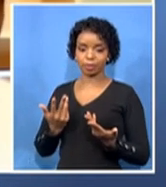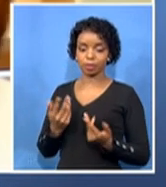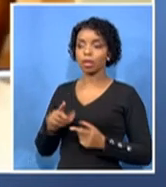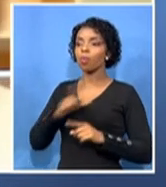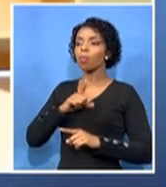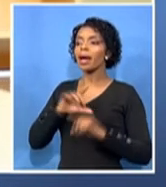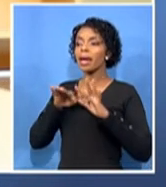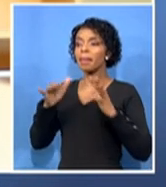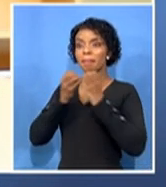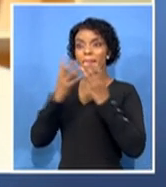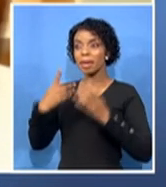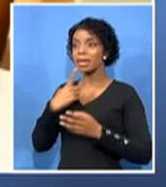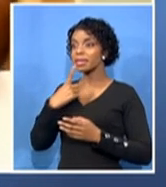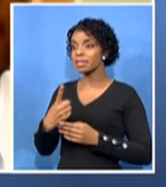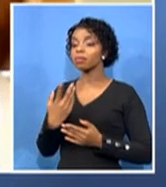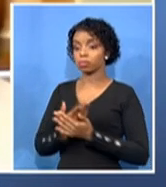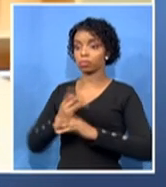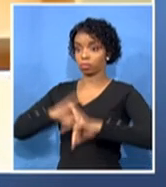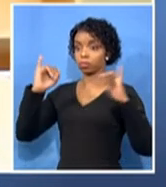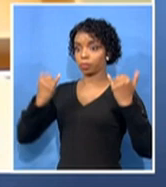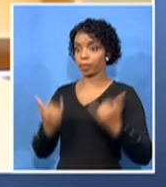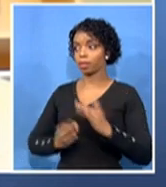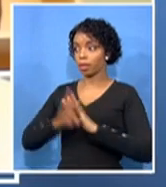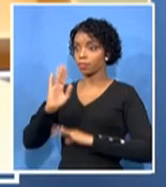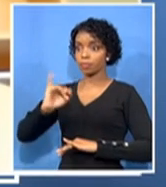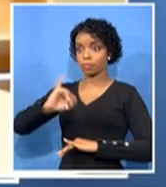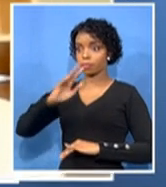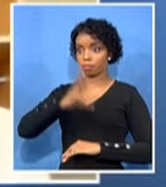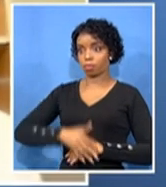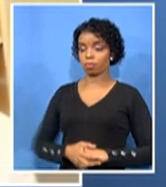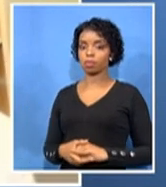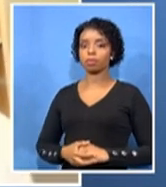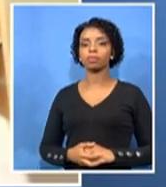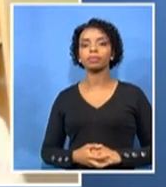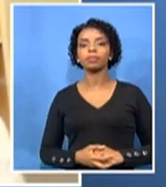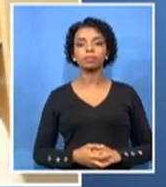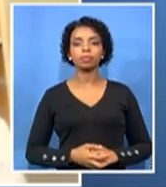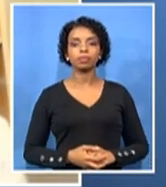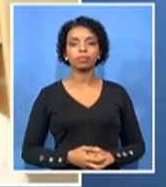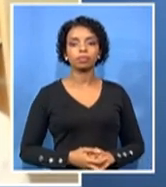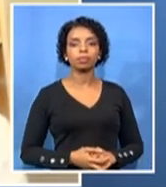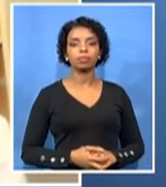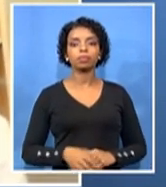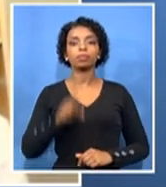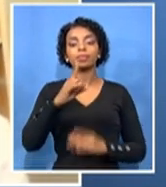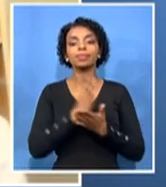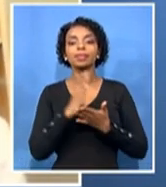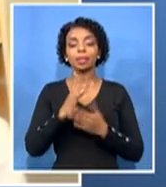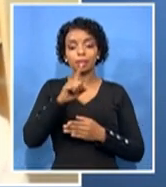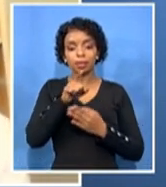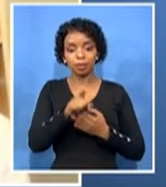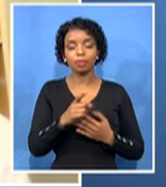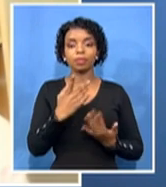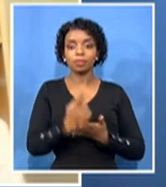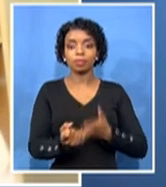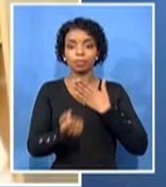Well, as far as the second wave, it really depends. You know, if we do have a scientific